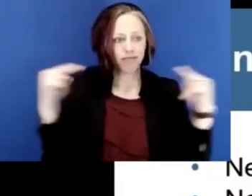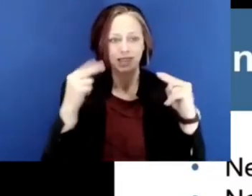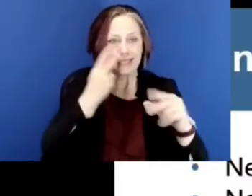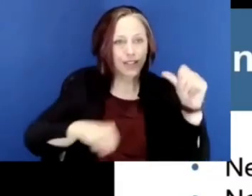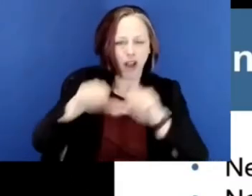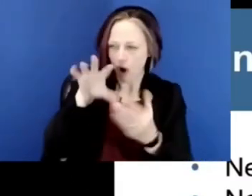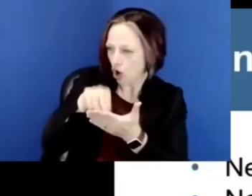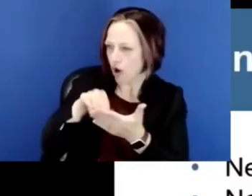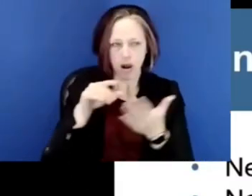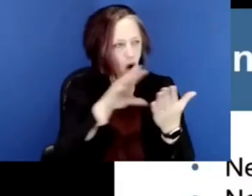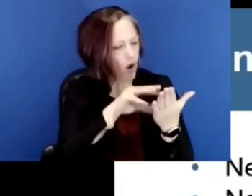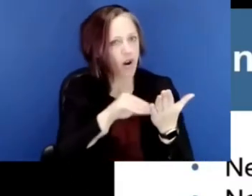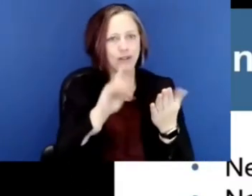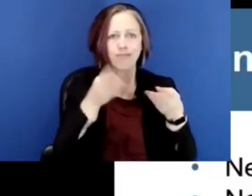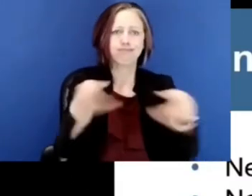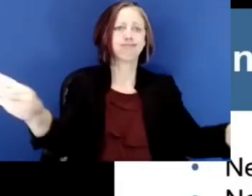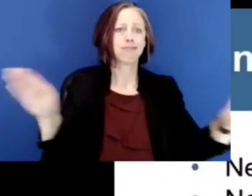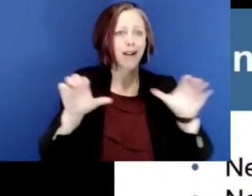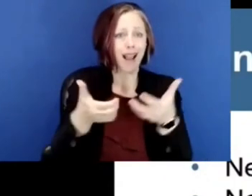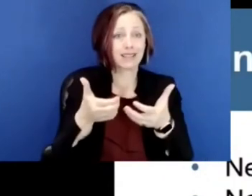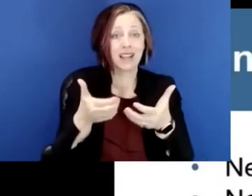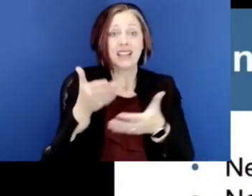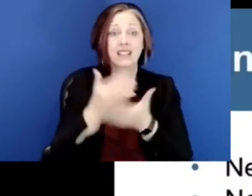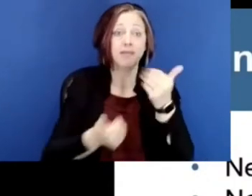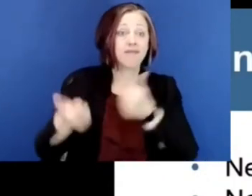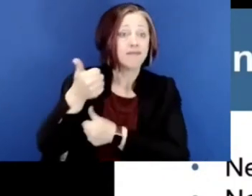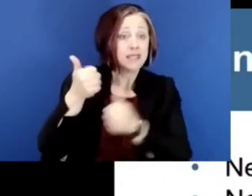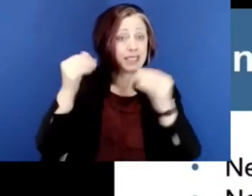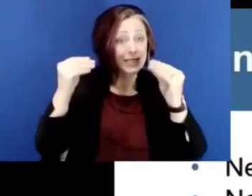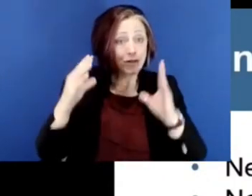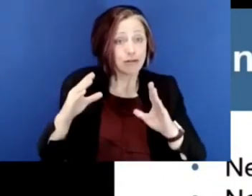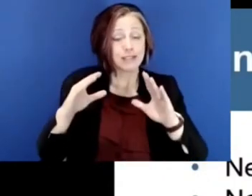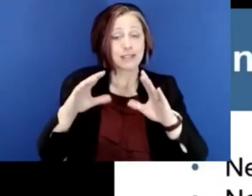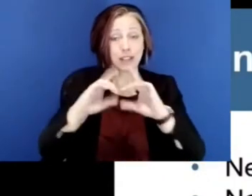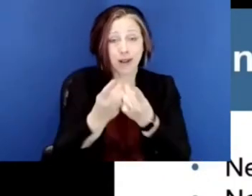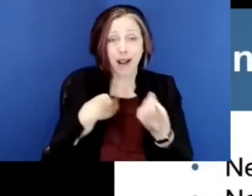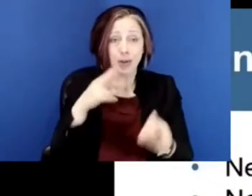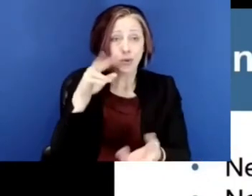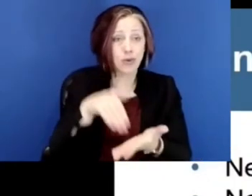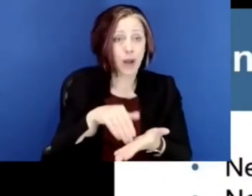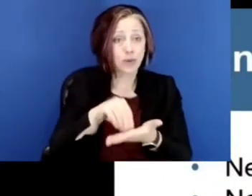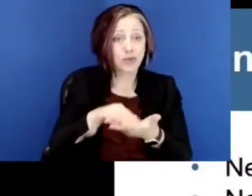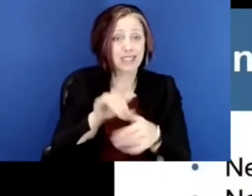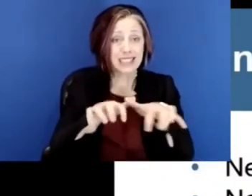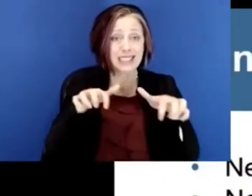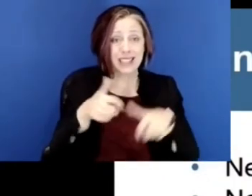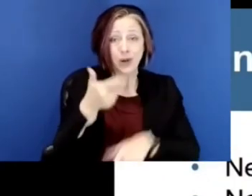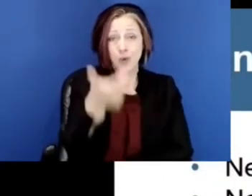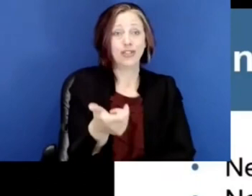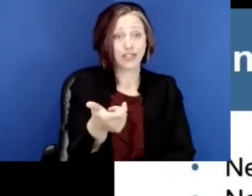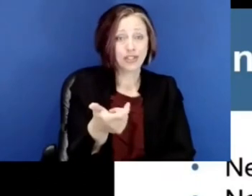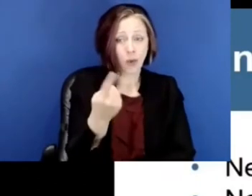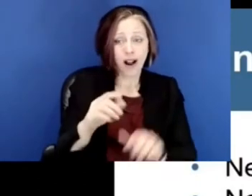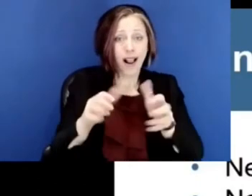see each other teach. So they opened up classes and some of the master teachers in that district had 2000 kids attending,